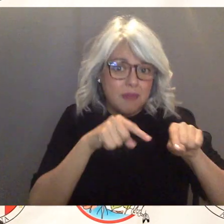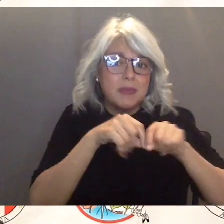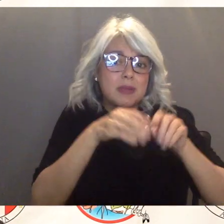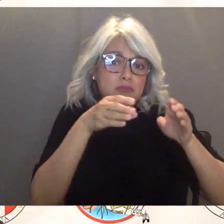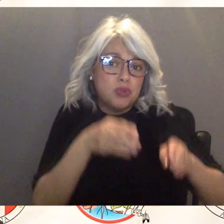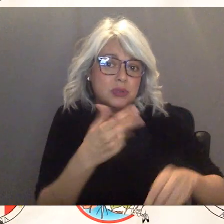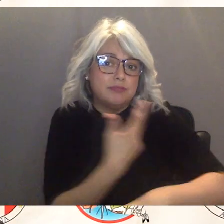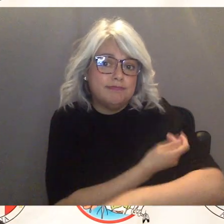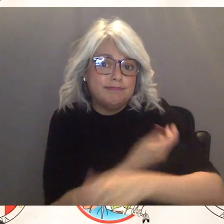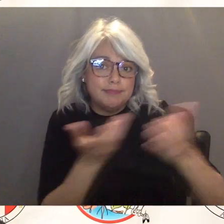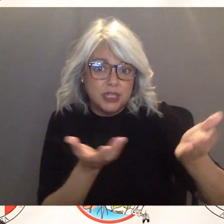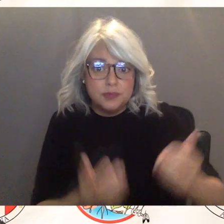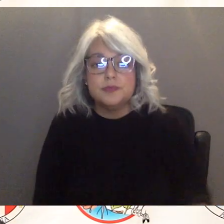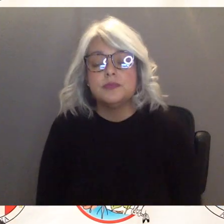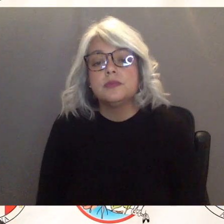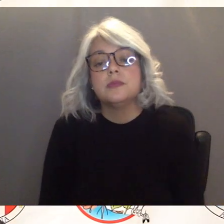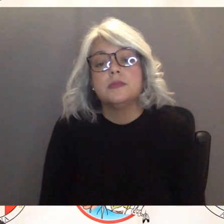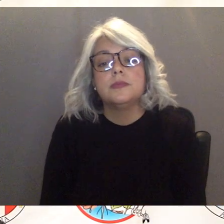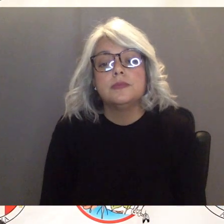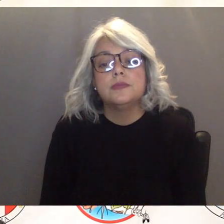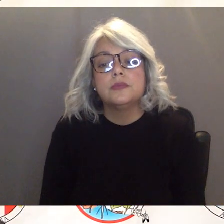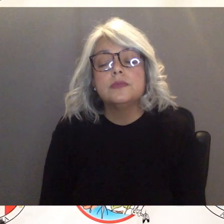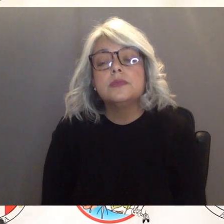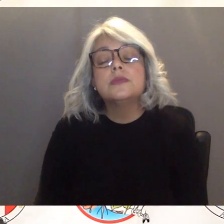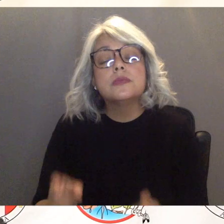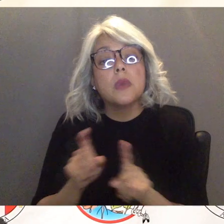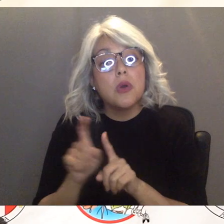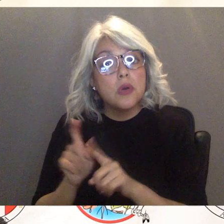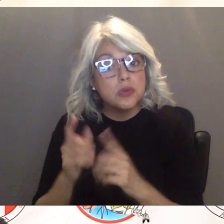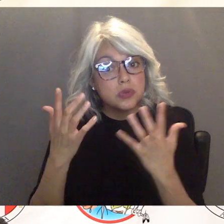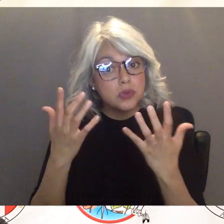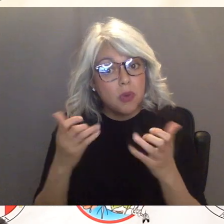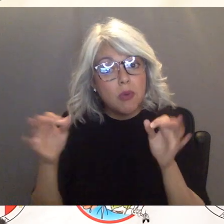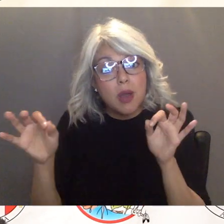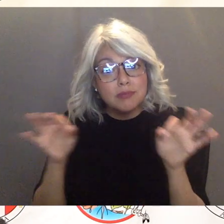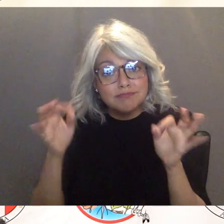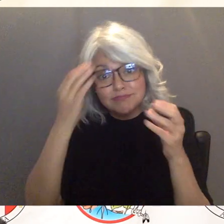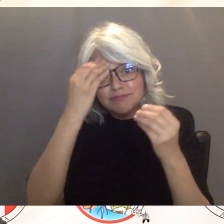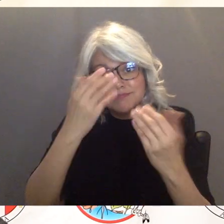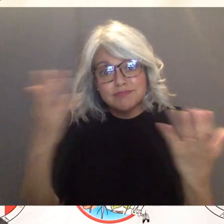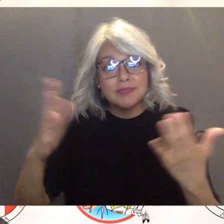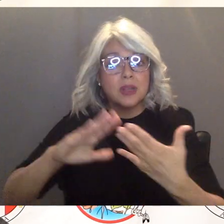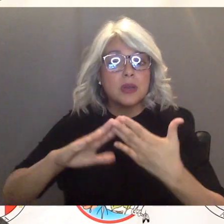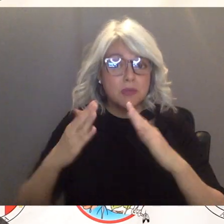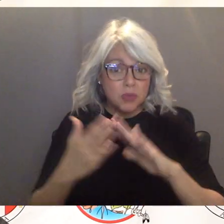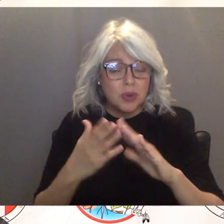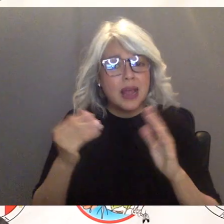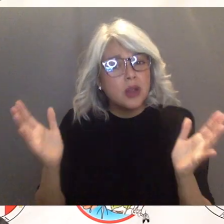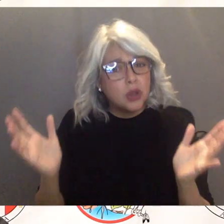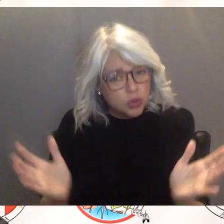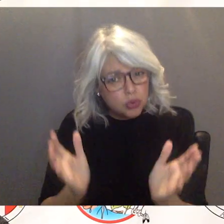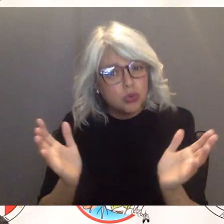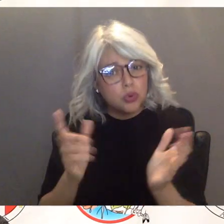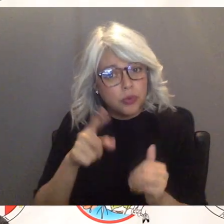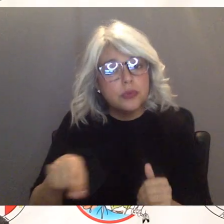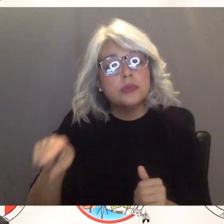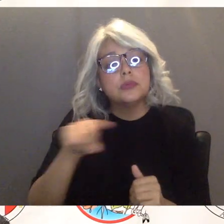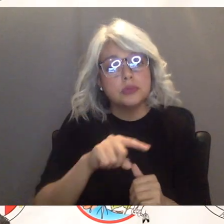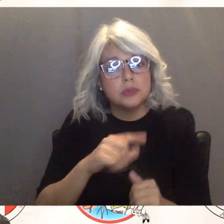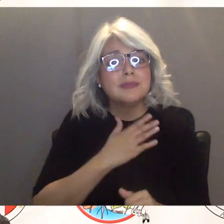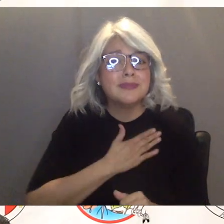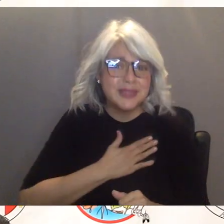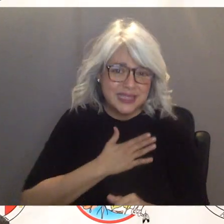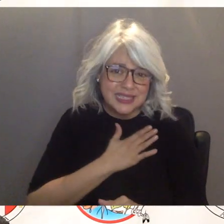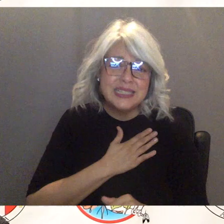i also wanted to take this time to to let the community know and encourage all of you guys to to get the vaccine